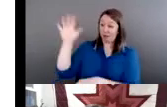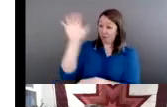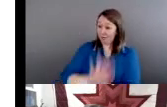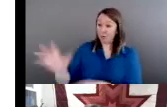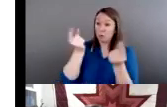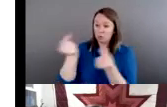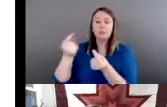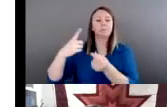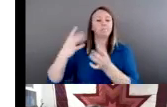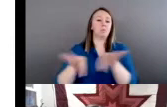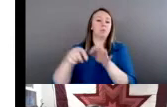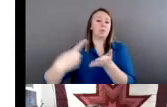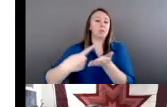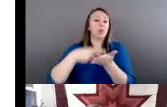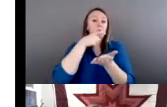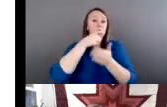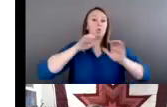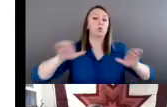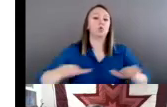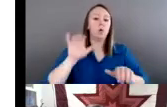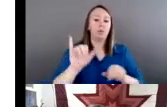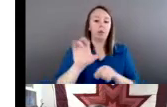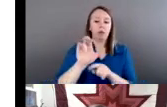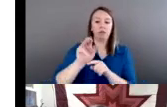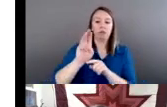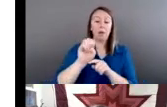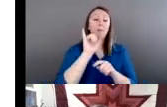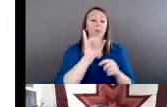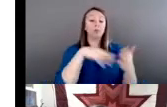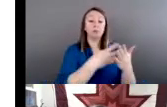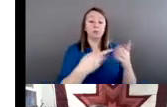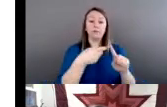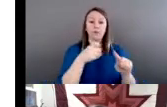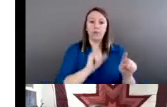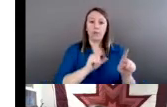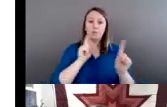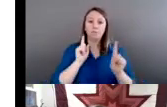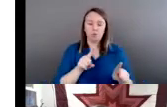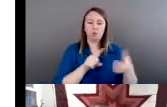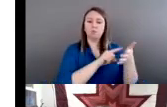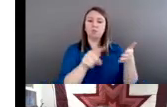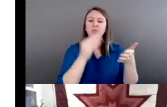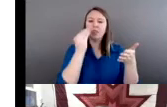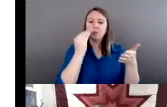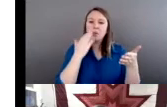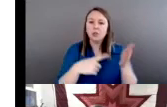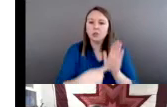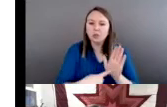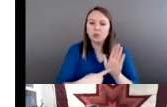This is another chart from the report, and this chart allows us to find out who are the